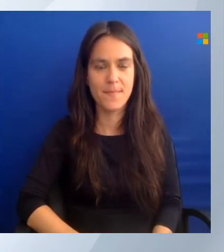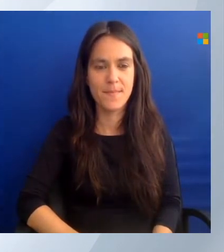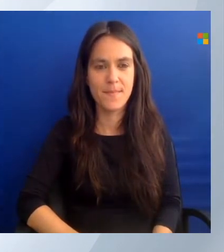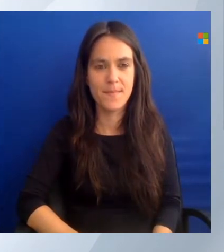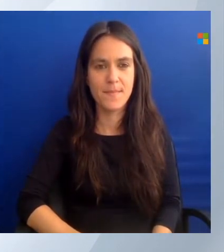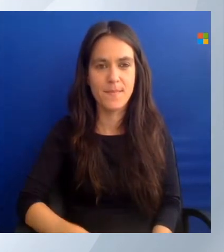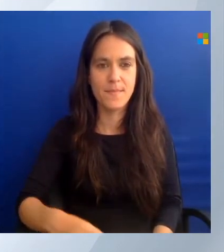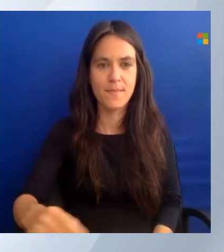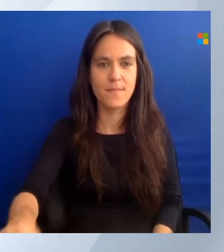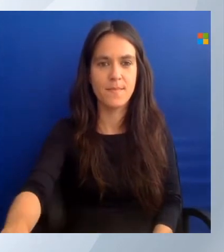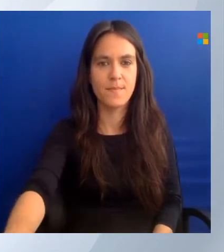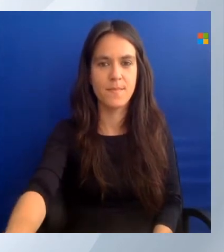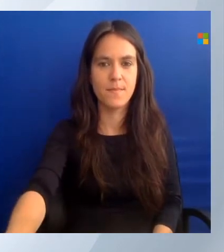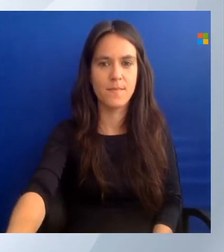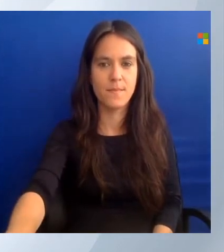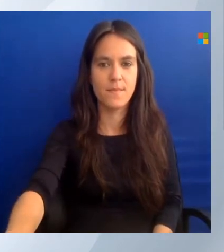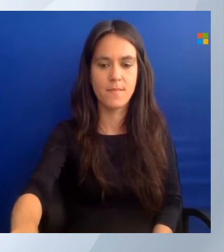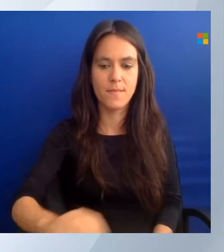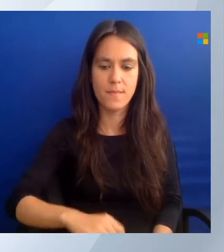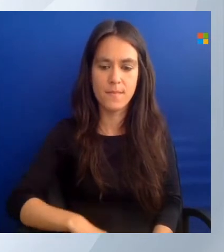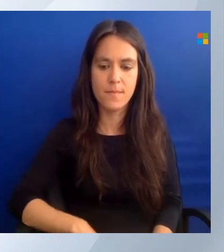Storage account create.